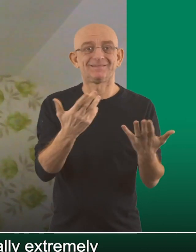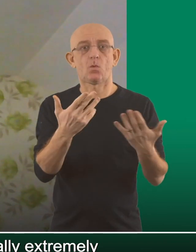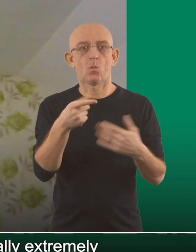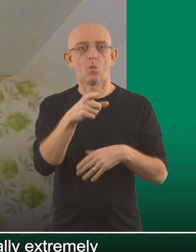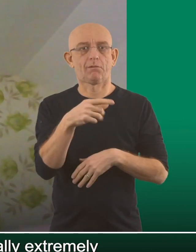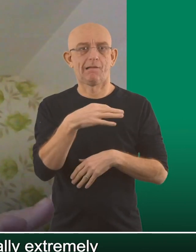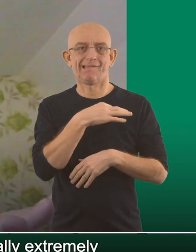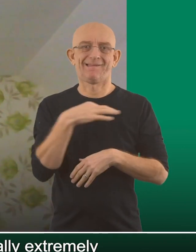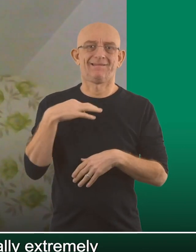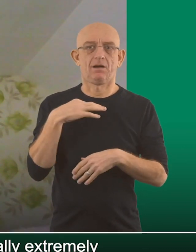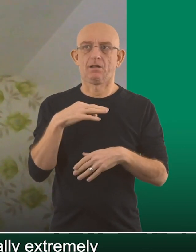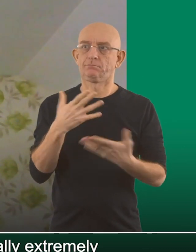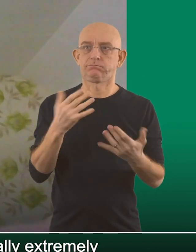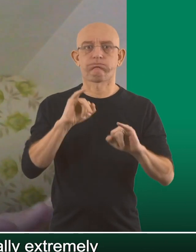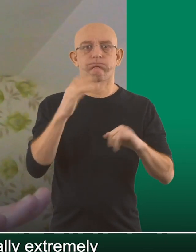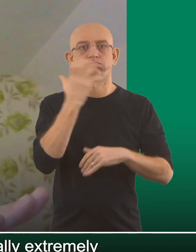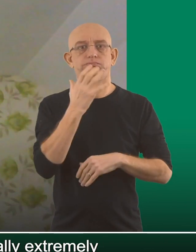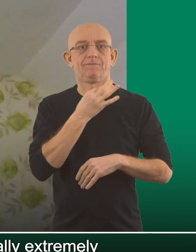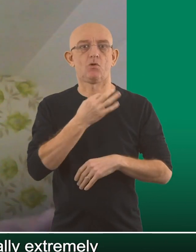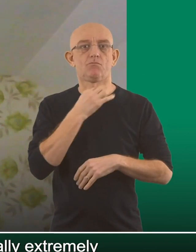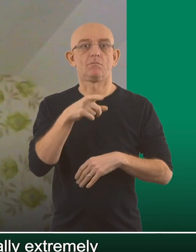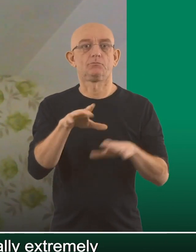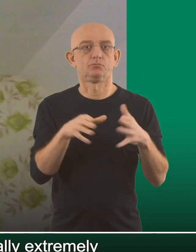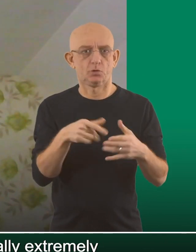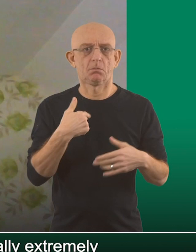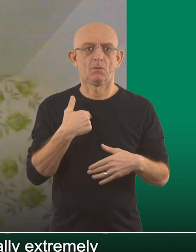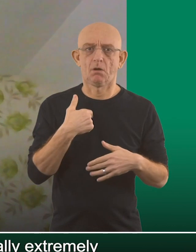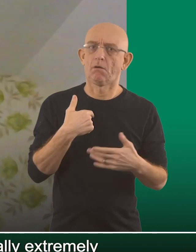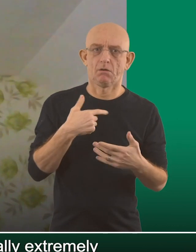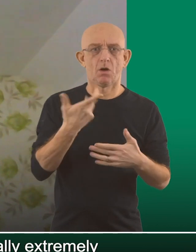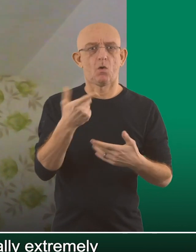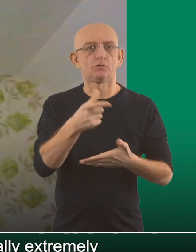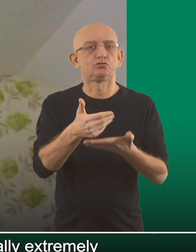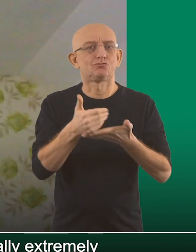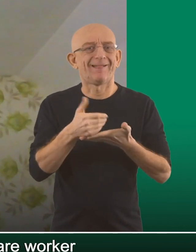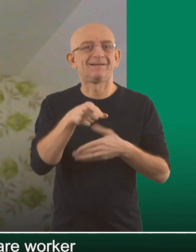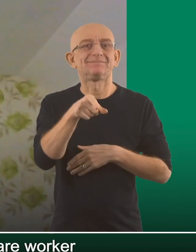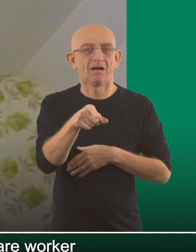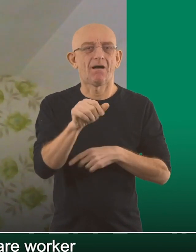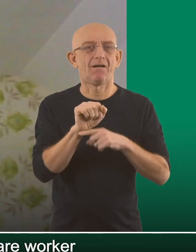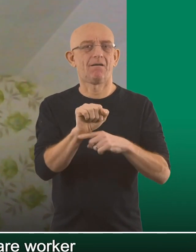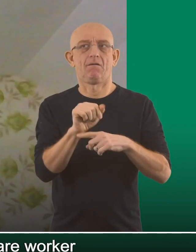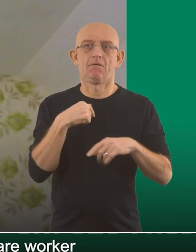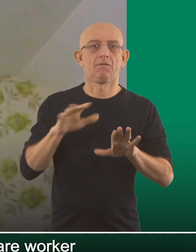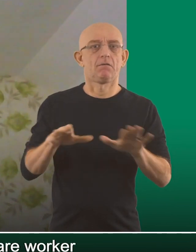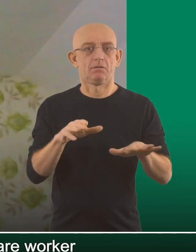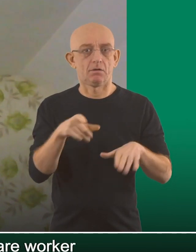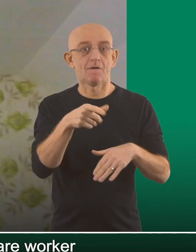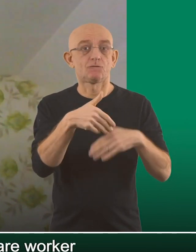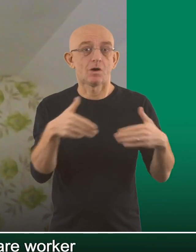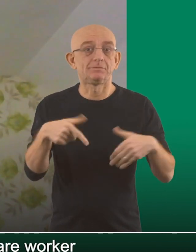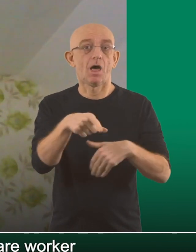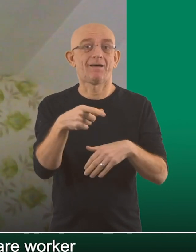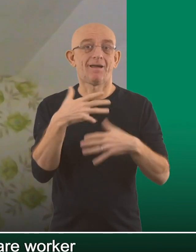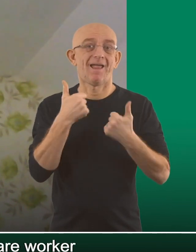over 70, all are in the clinically extremely vulnerable group, defined as the shielders, or are a frontline health and